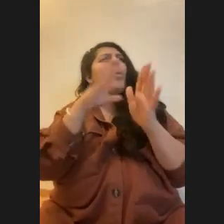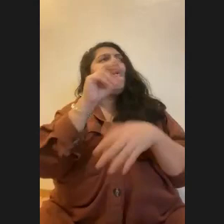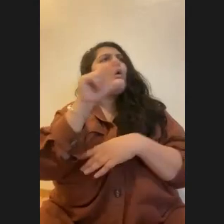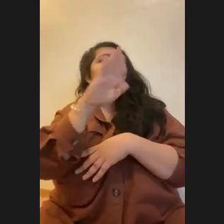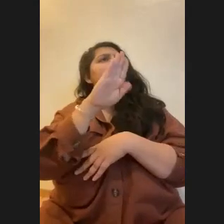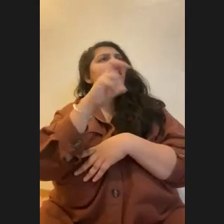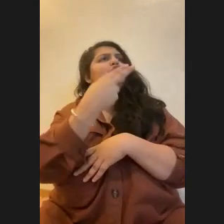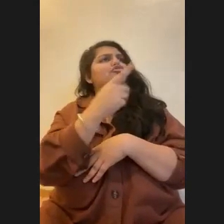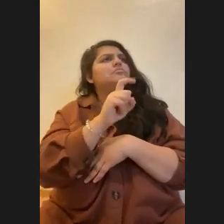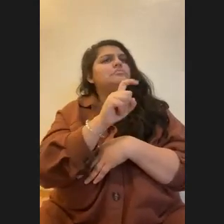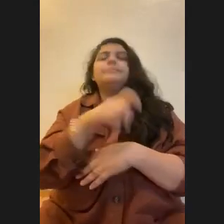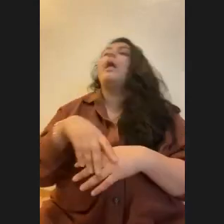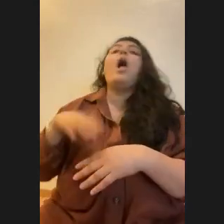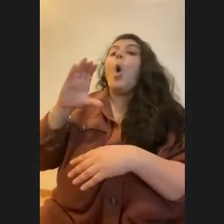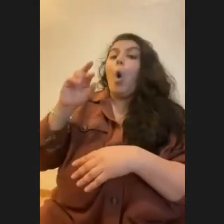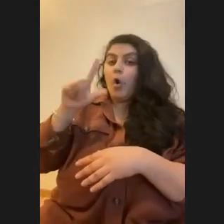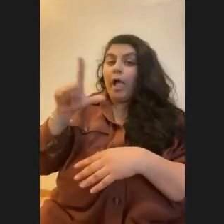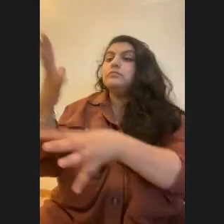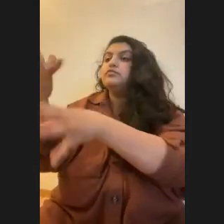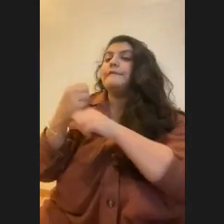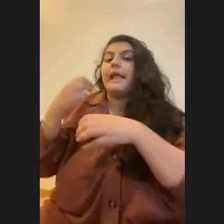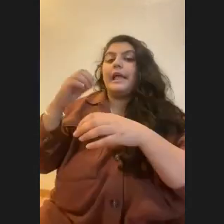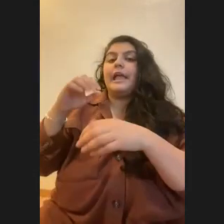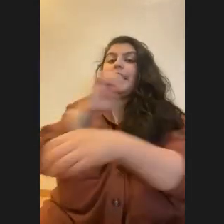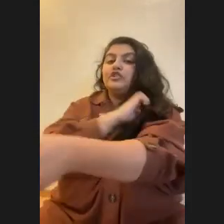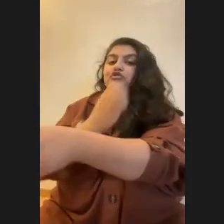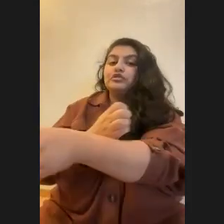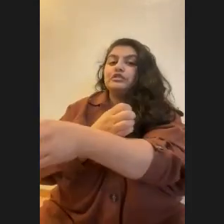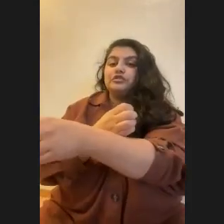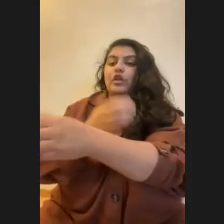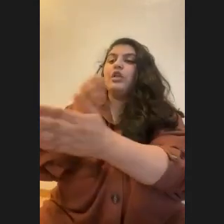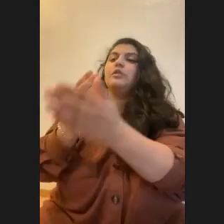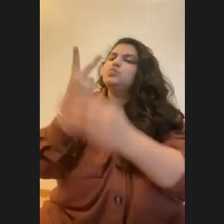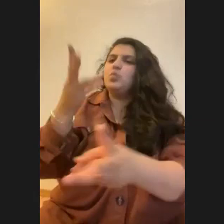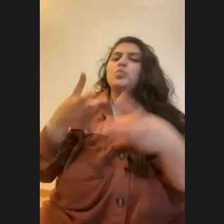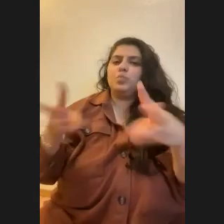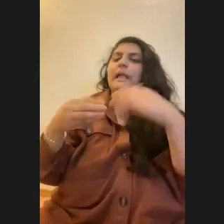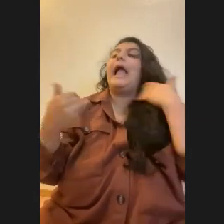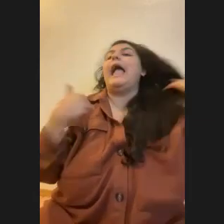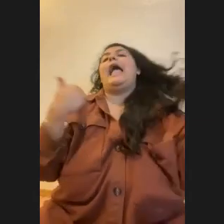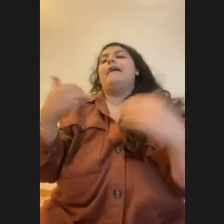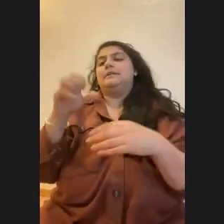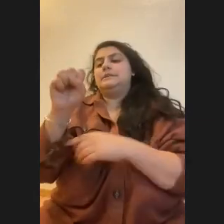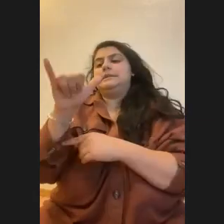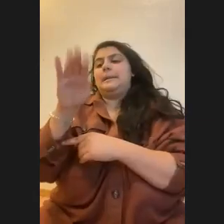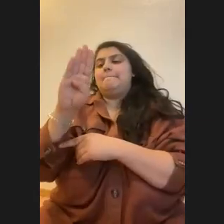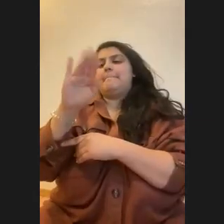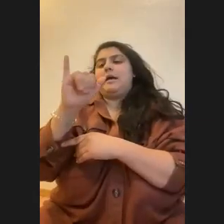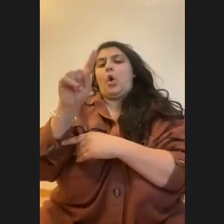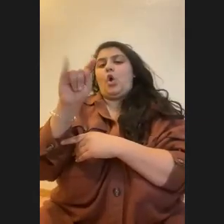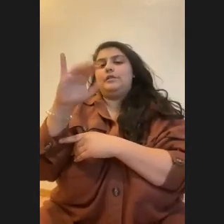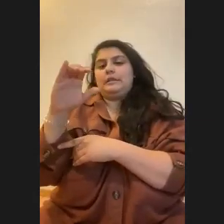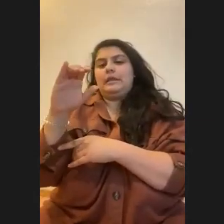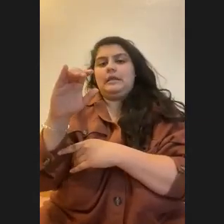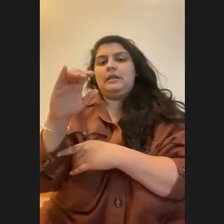receive their energy in two ways. So they have a symbiotic relationship with this algae normally called their endosymbiotic